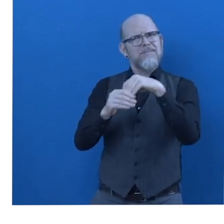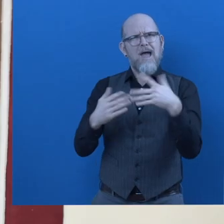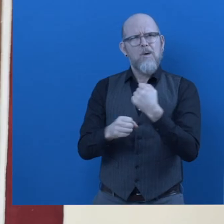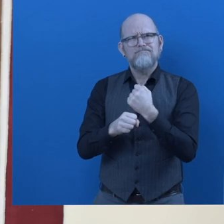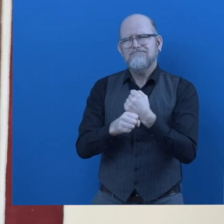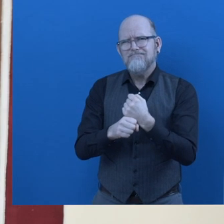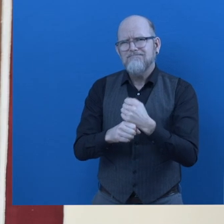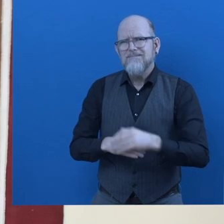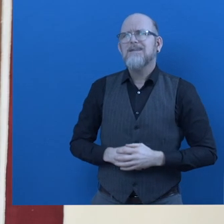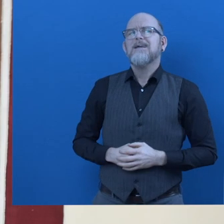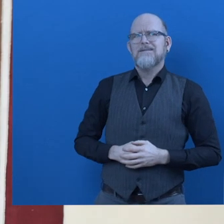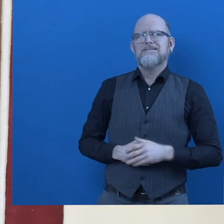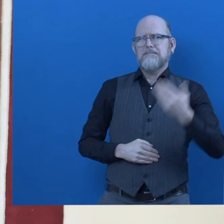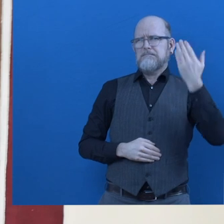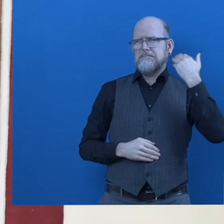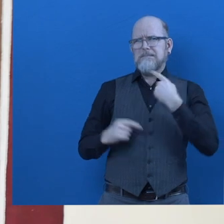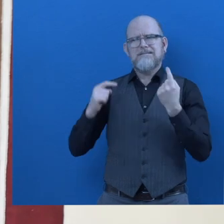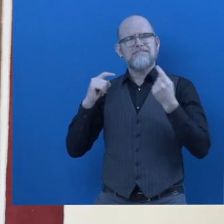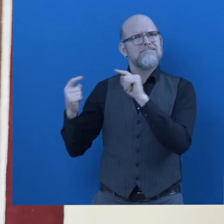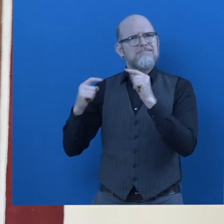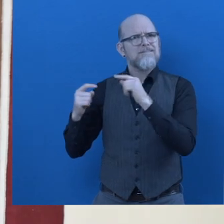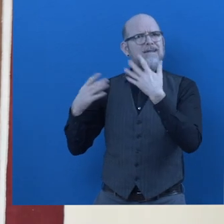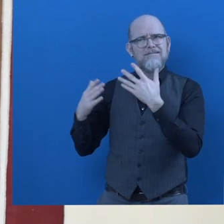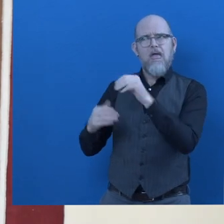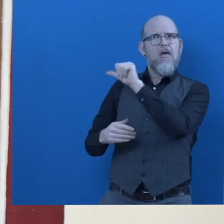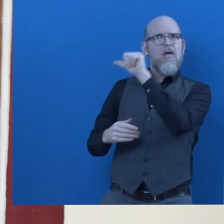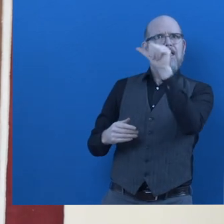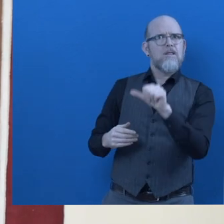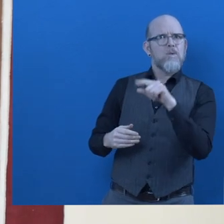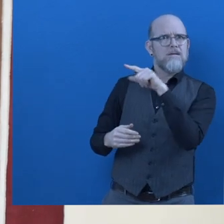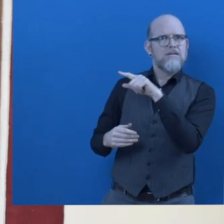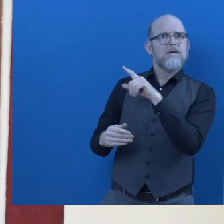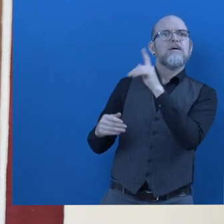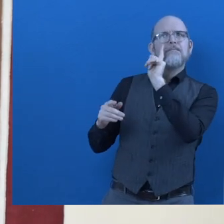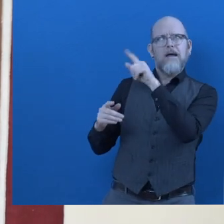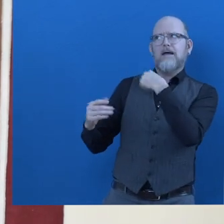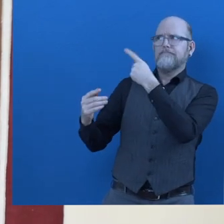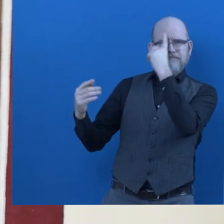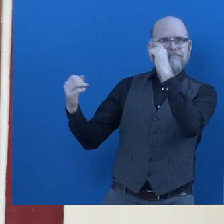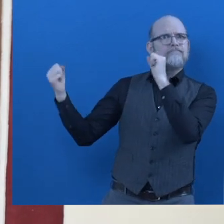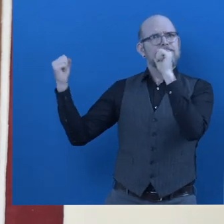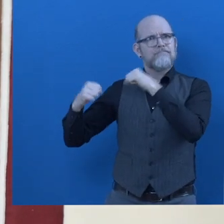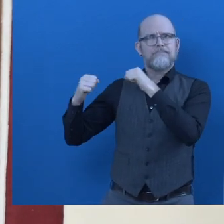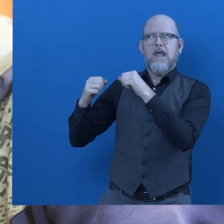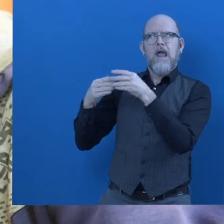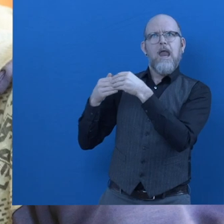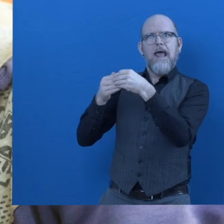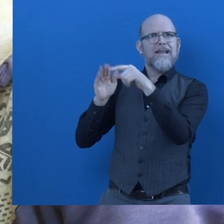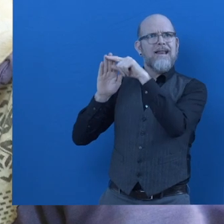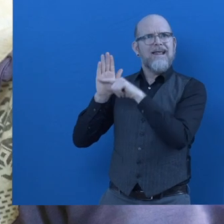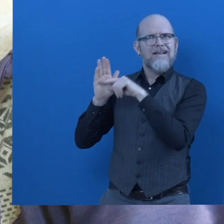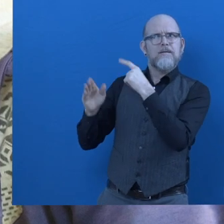So after a discussion with the Federal TVED Agency, it was agreed that there should be some kind of guideline or manual